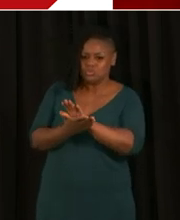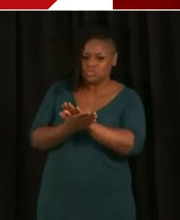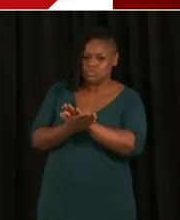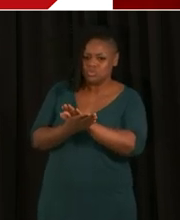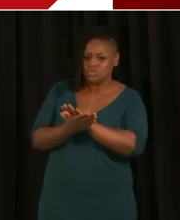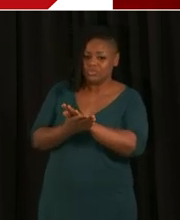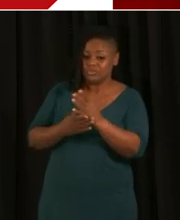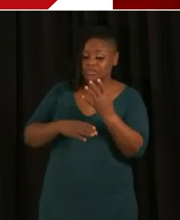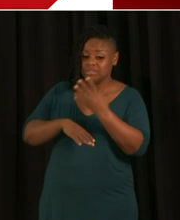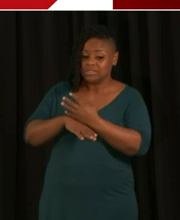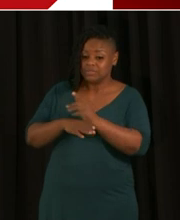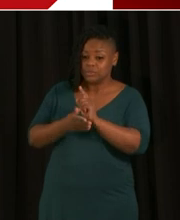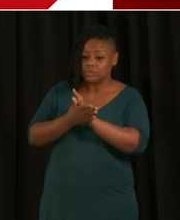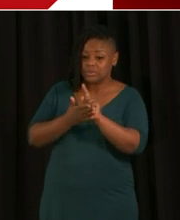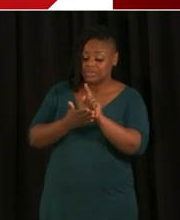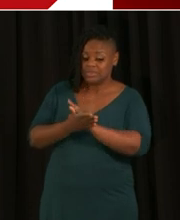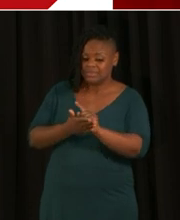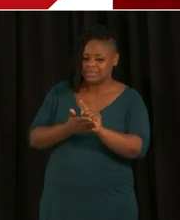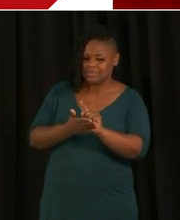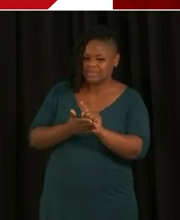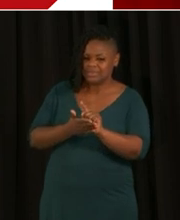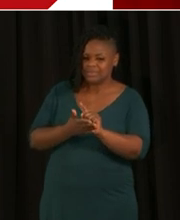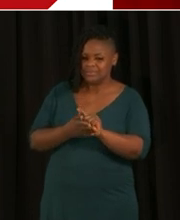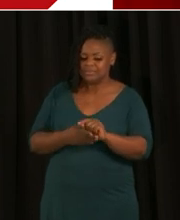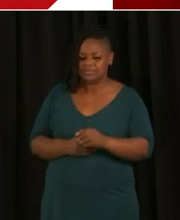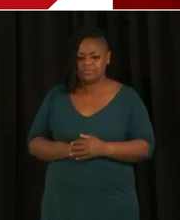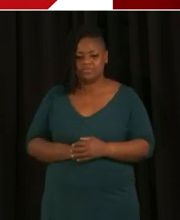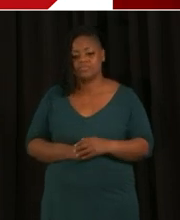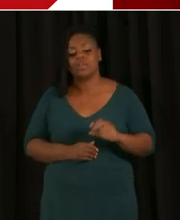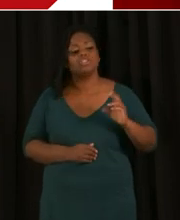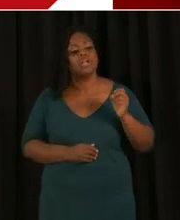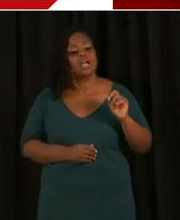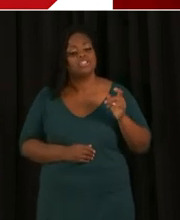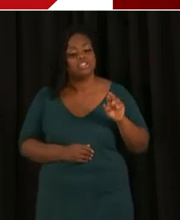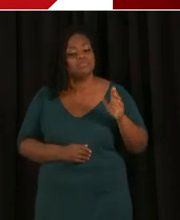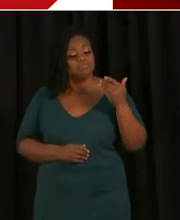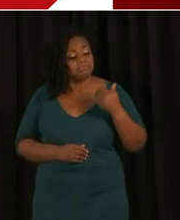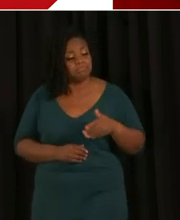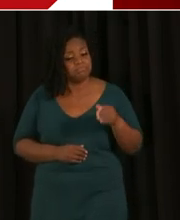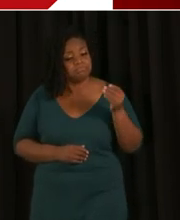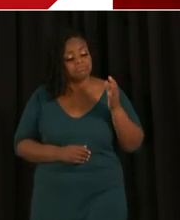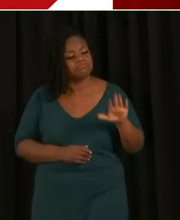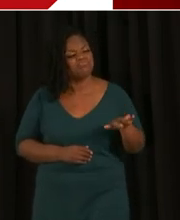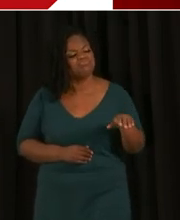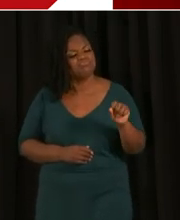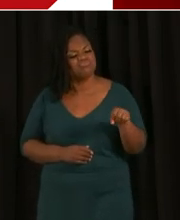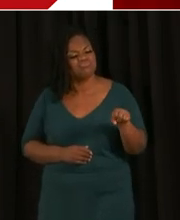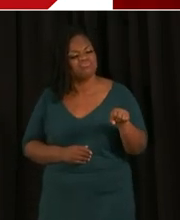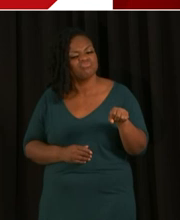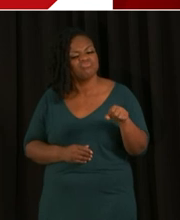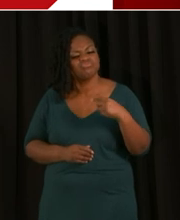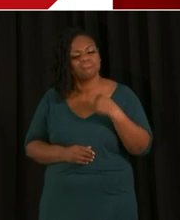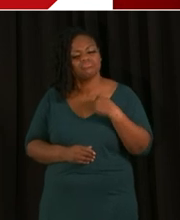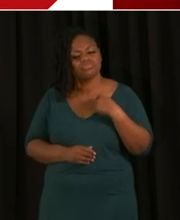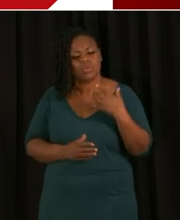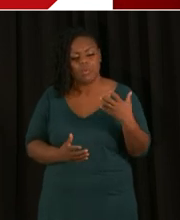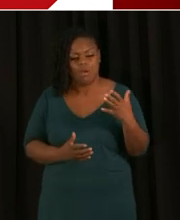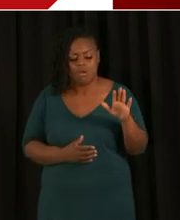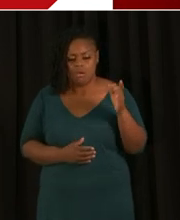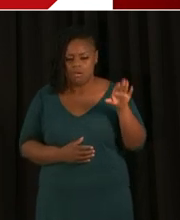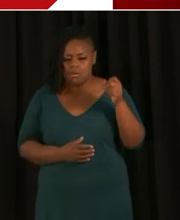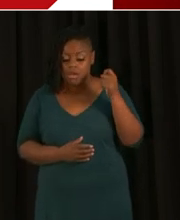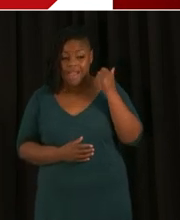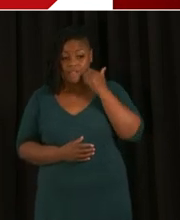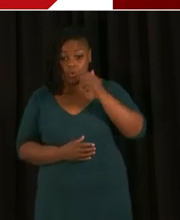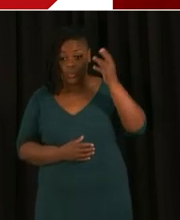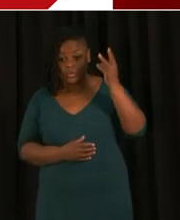Yes, I would love to learn more about where your children are in school. Wednesday is not a day off. There